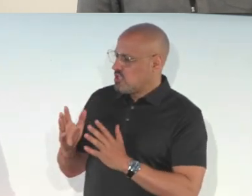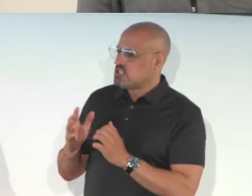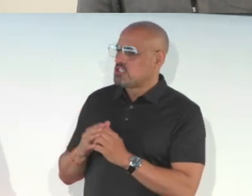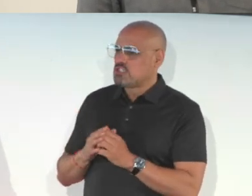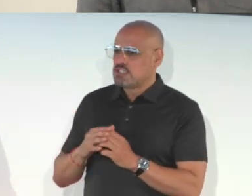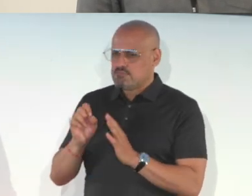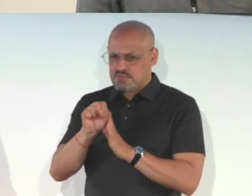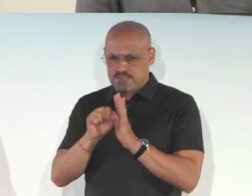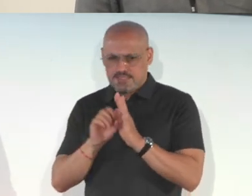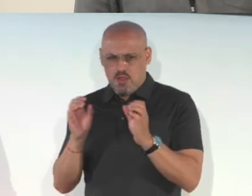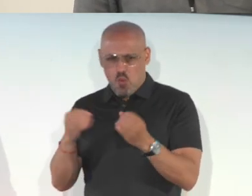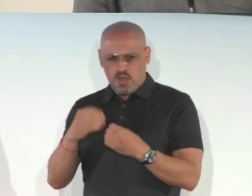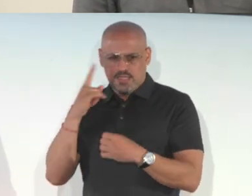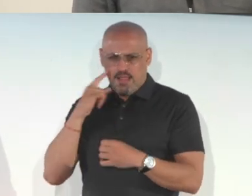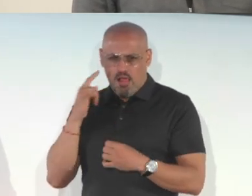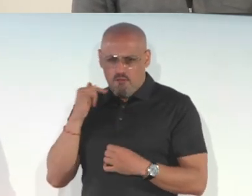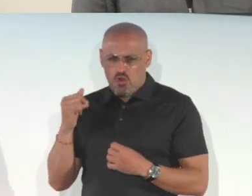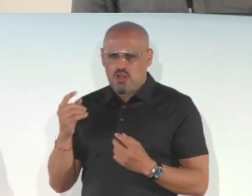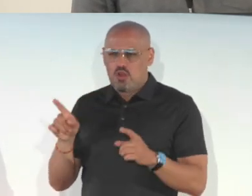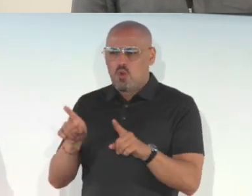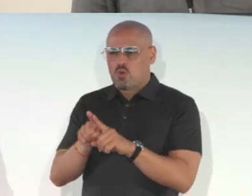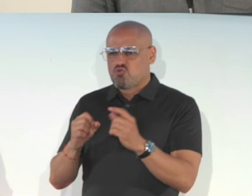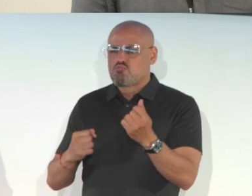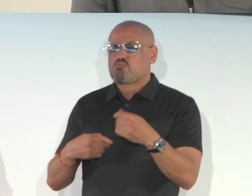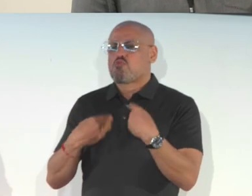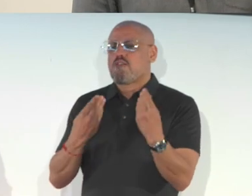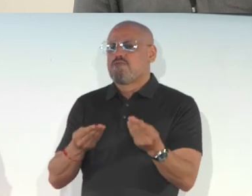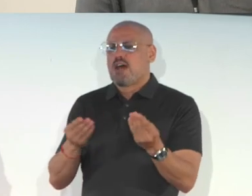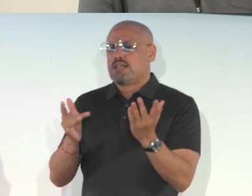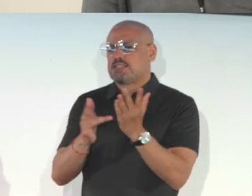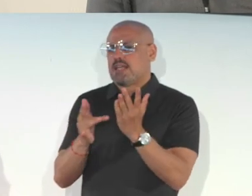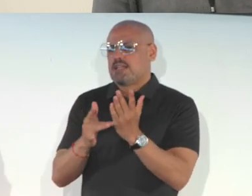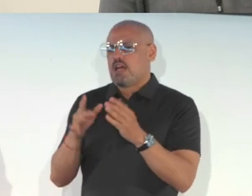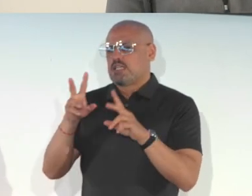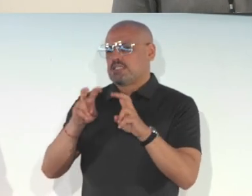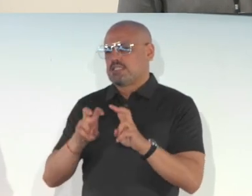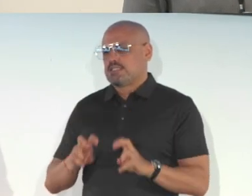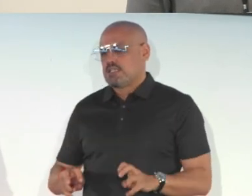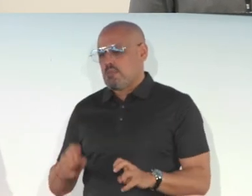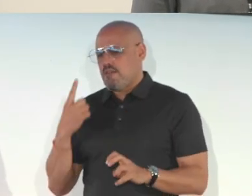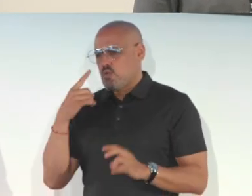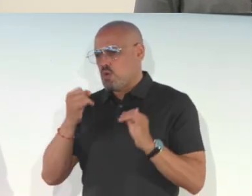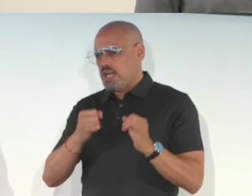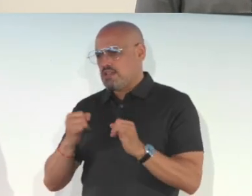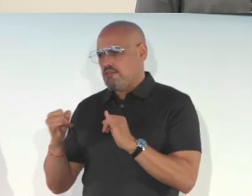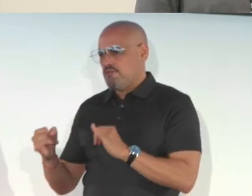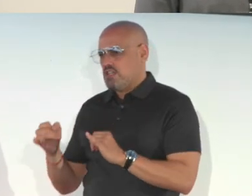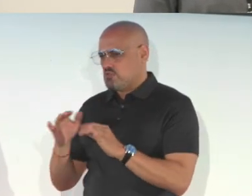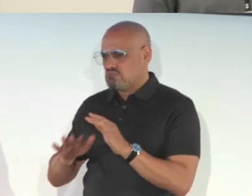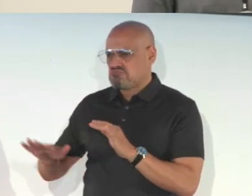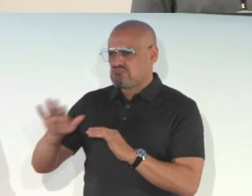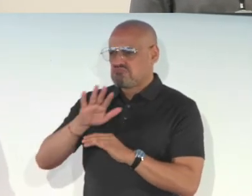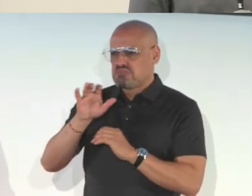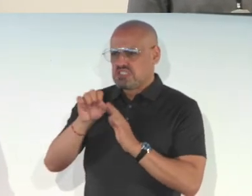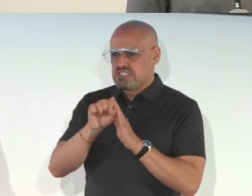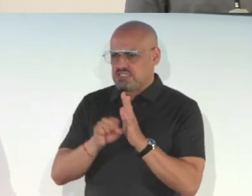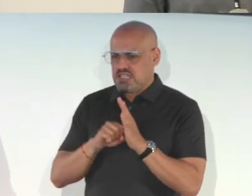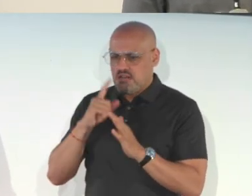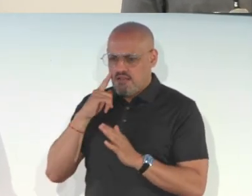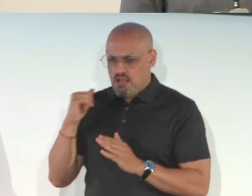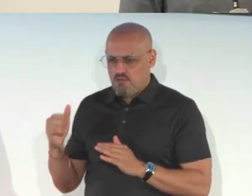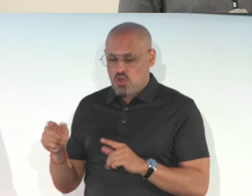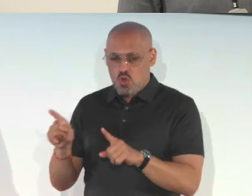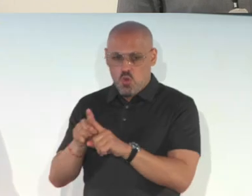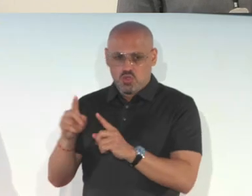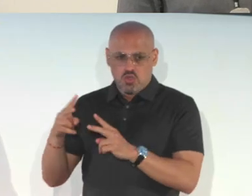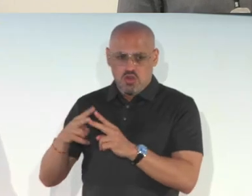organizations in California, we also provide technology assessments to individuals throughout the state. And we also have